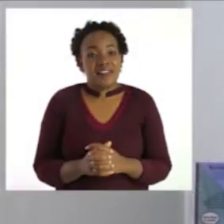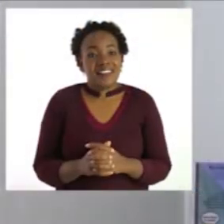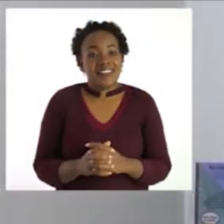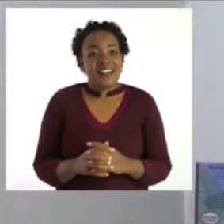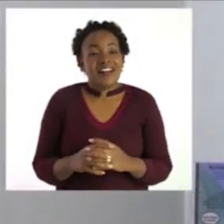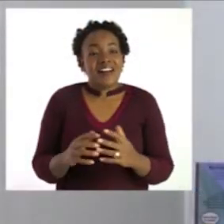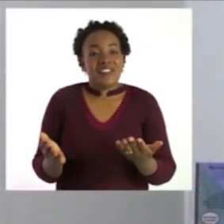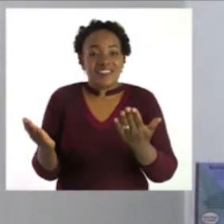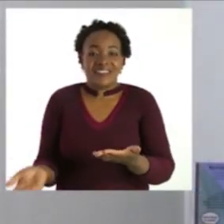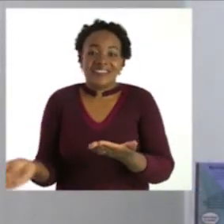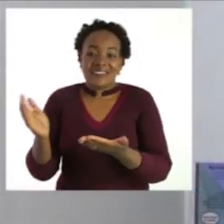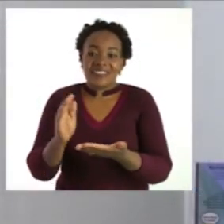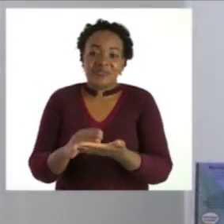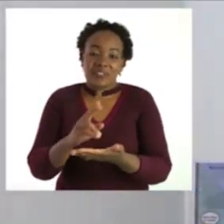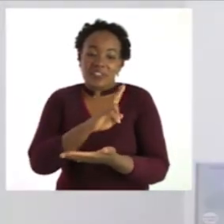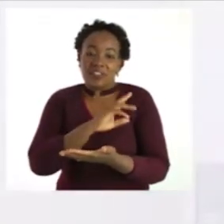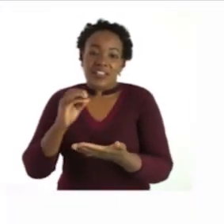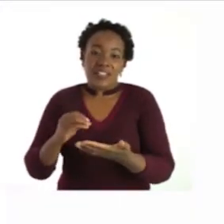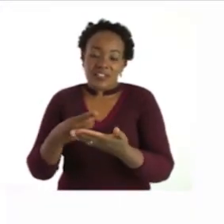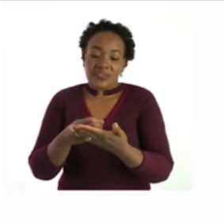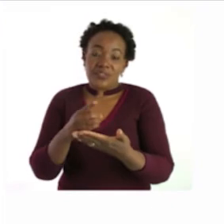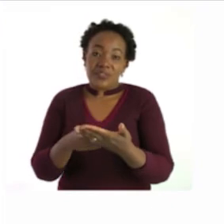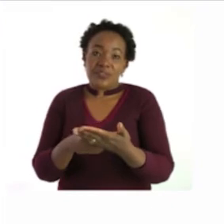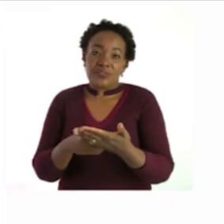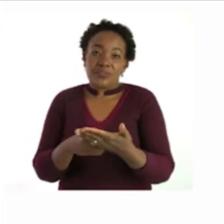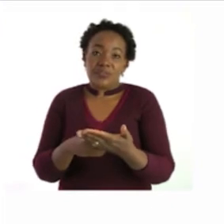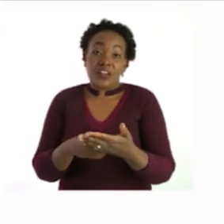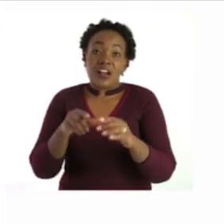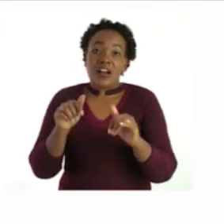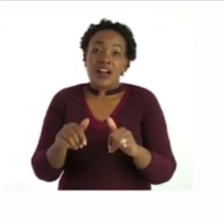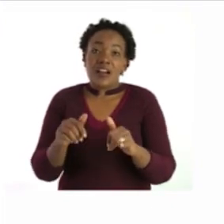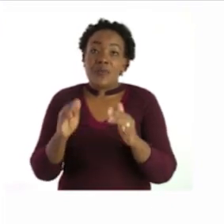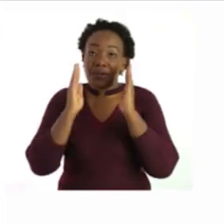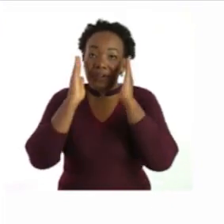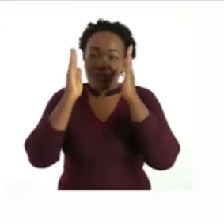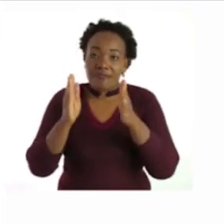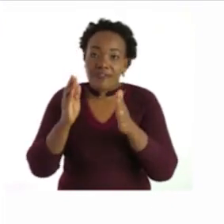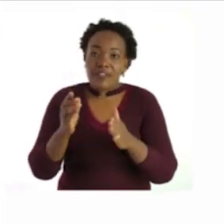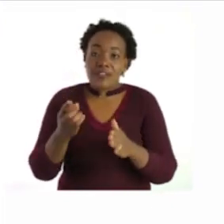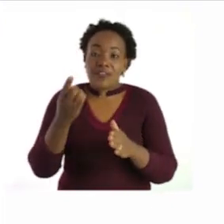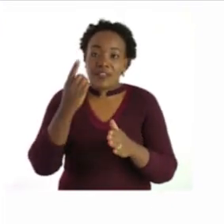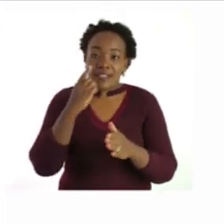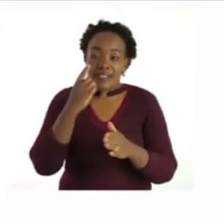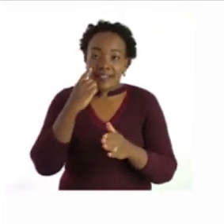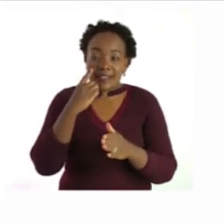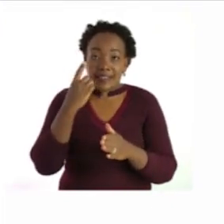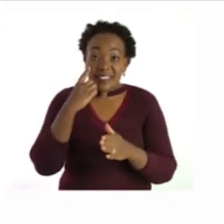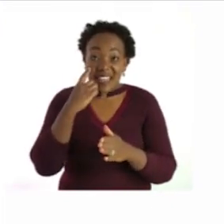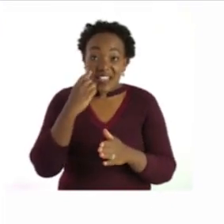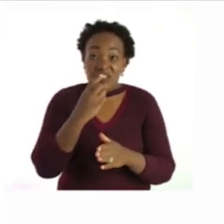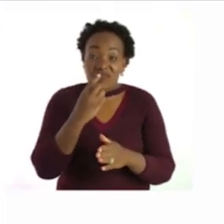let's now turn to page 20 where we are going to talk about sight words what are